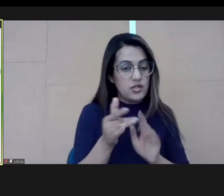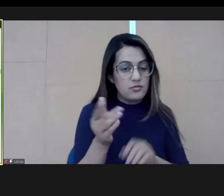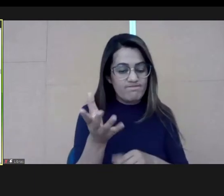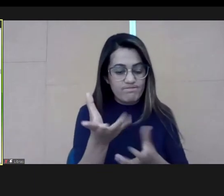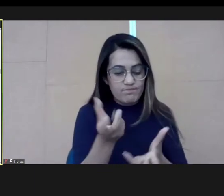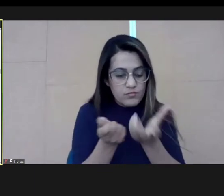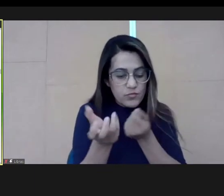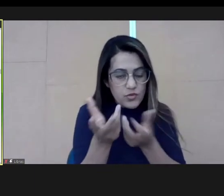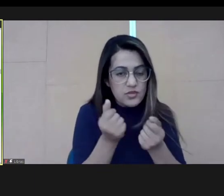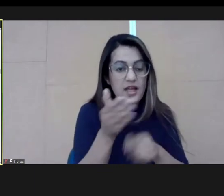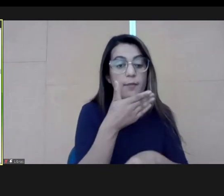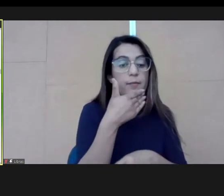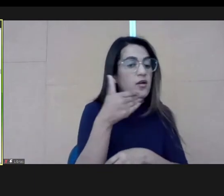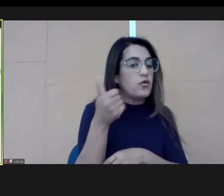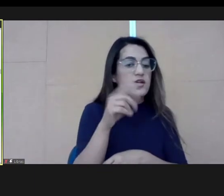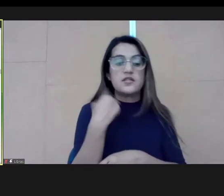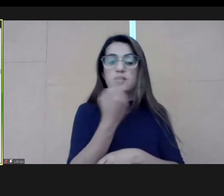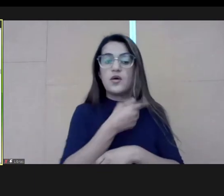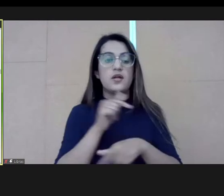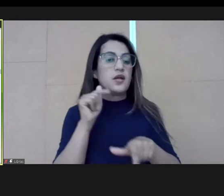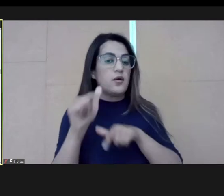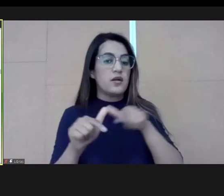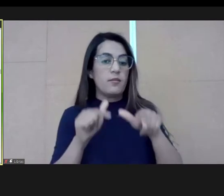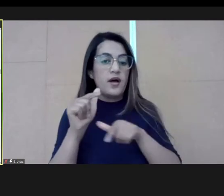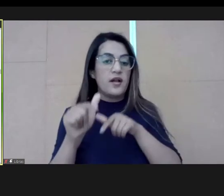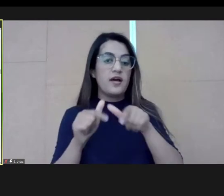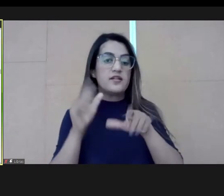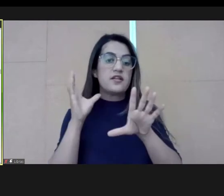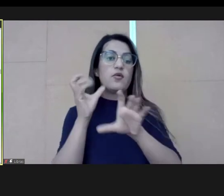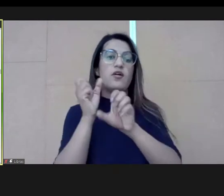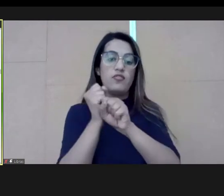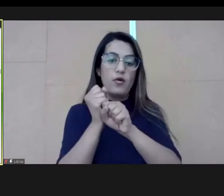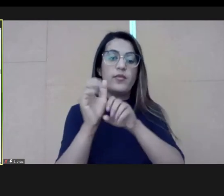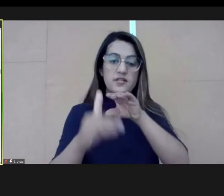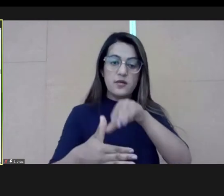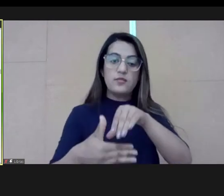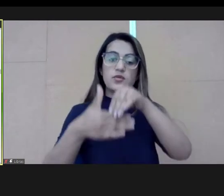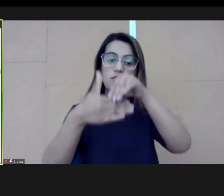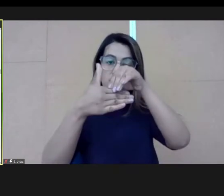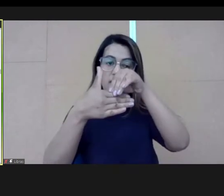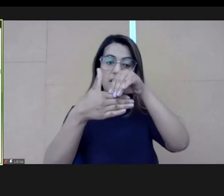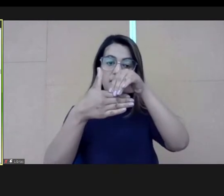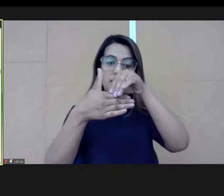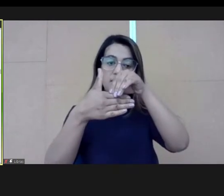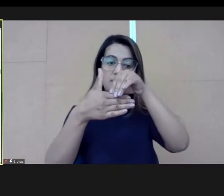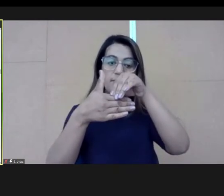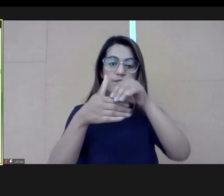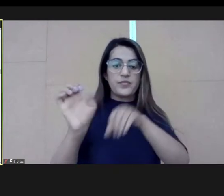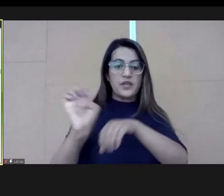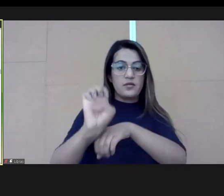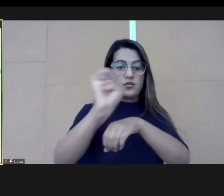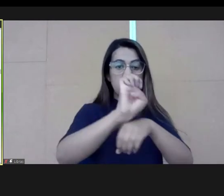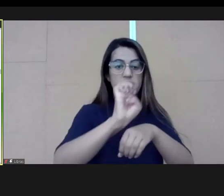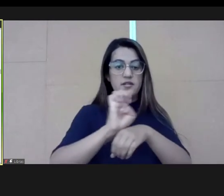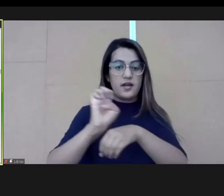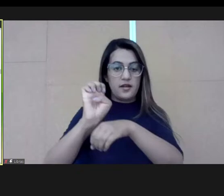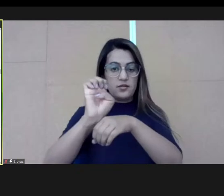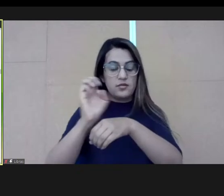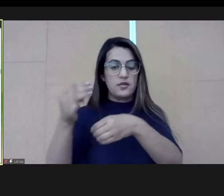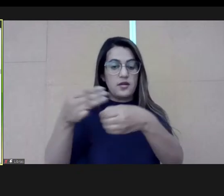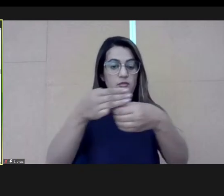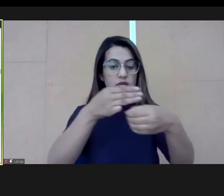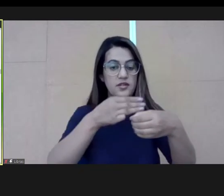So, we had to improve this. And we had to work with the formation of the leaders of the government and state.